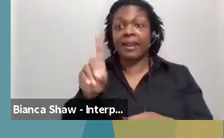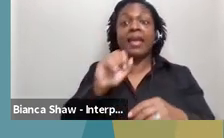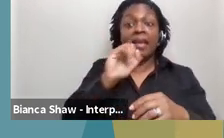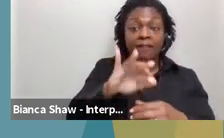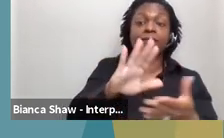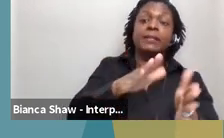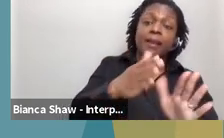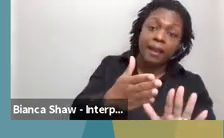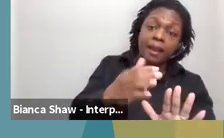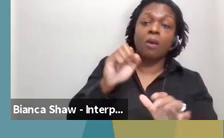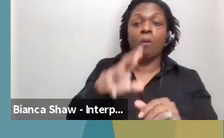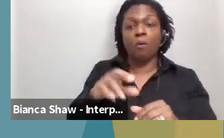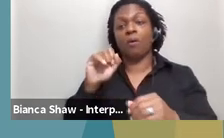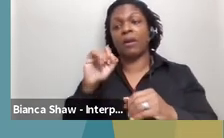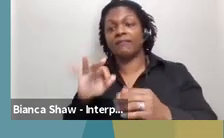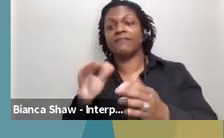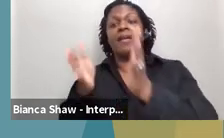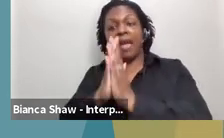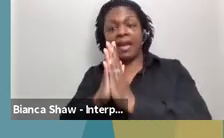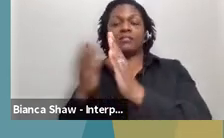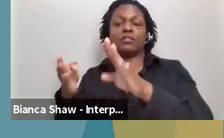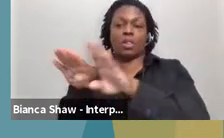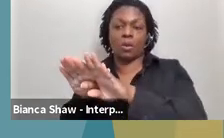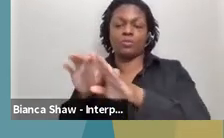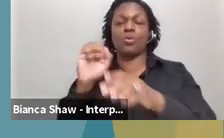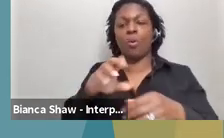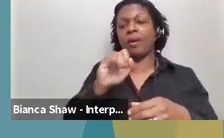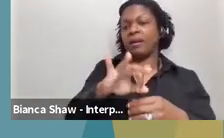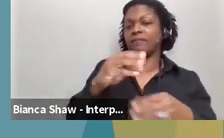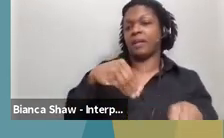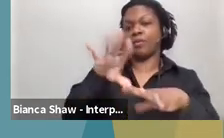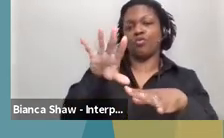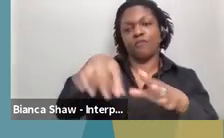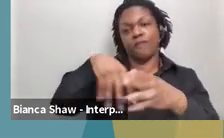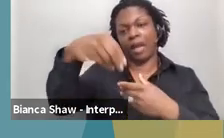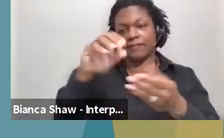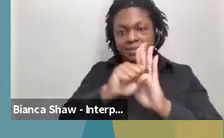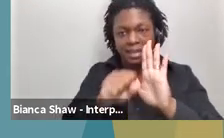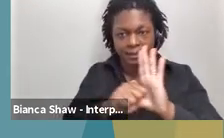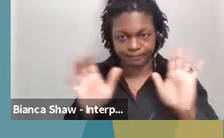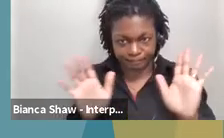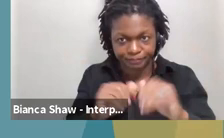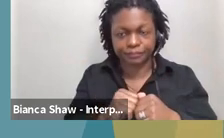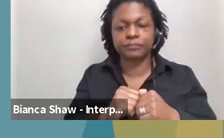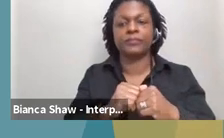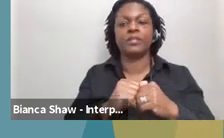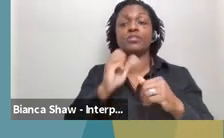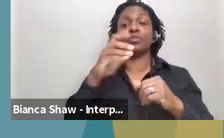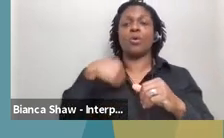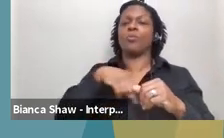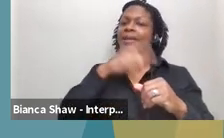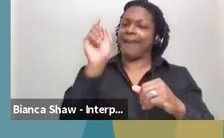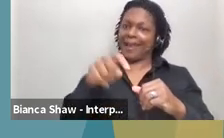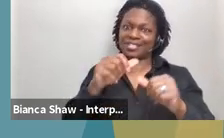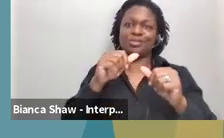be able to be closed. Um, so we've had to, to be able to maintain that in order to